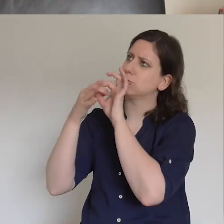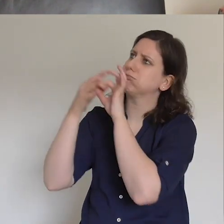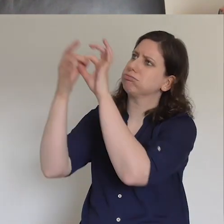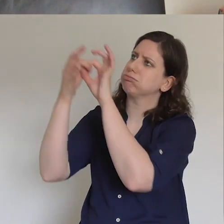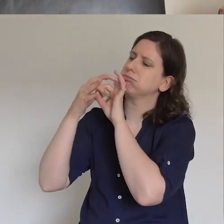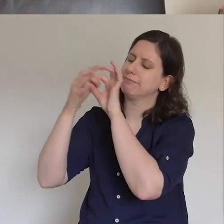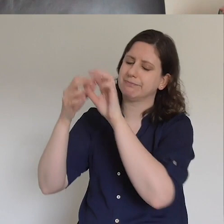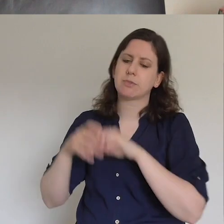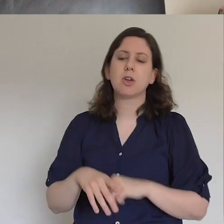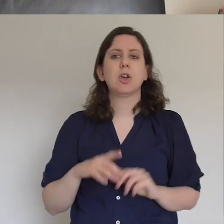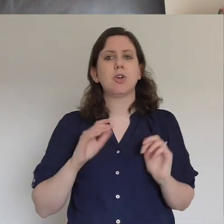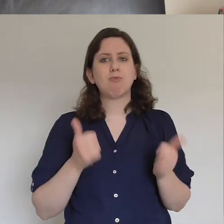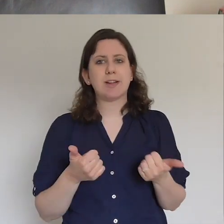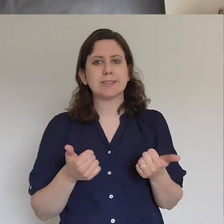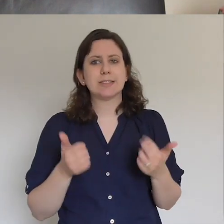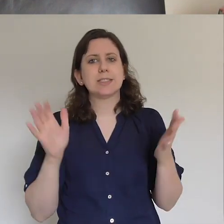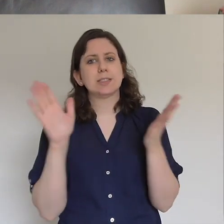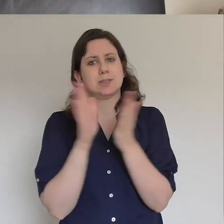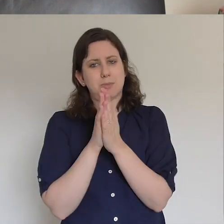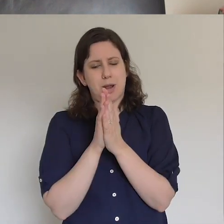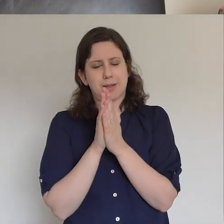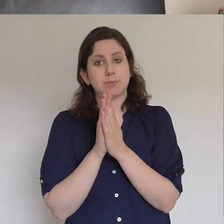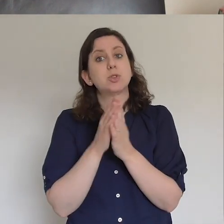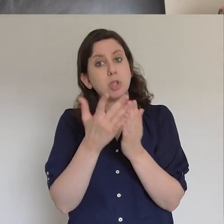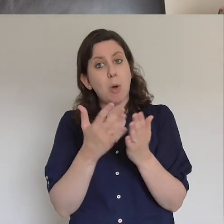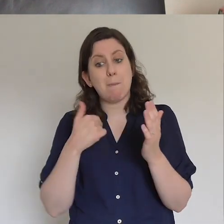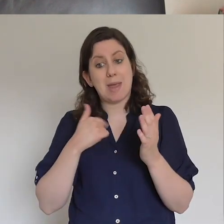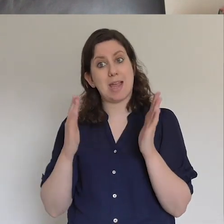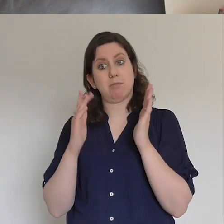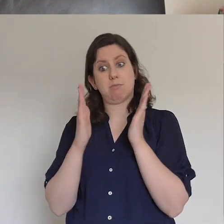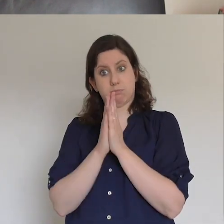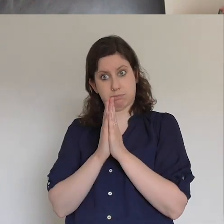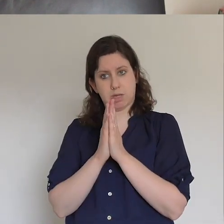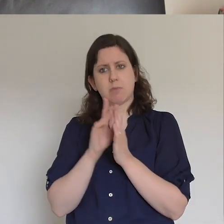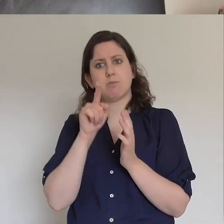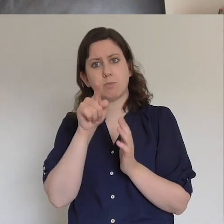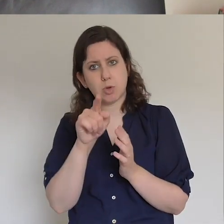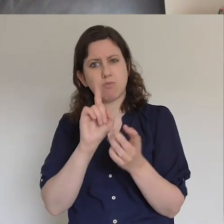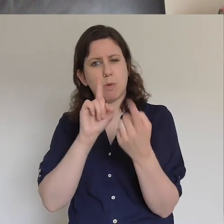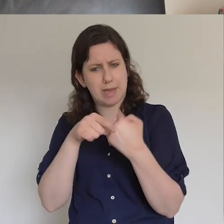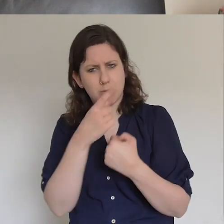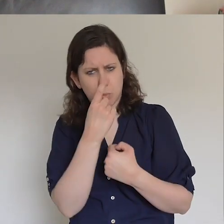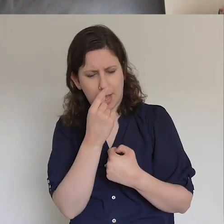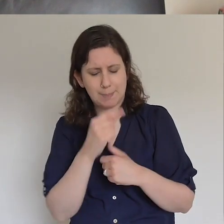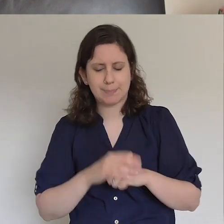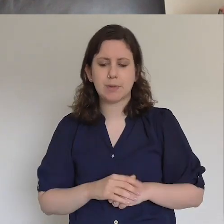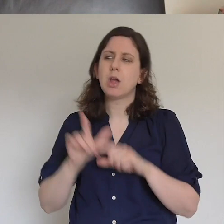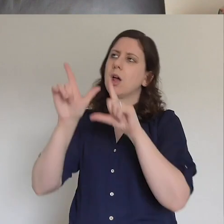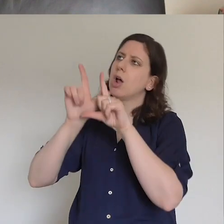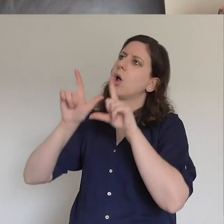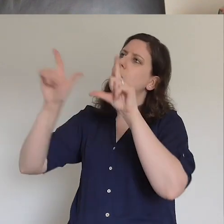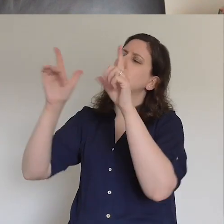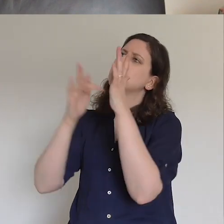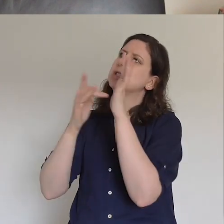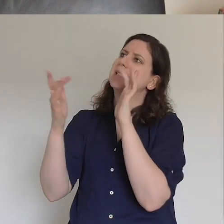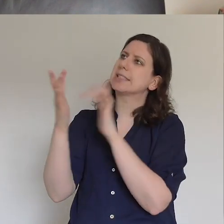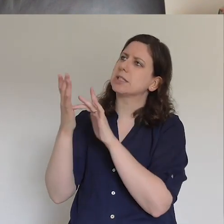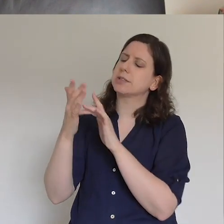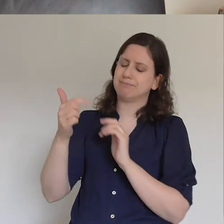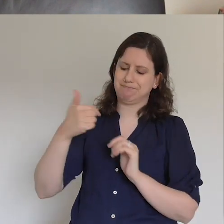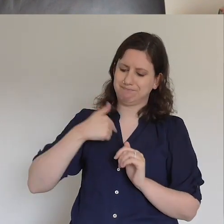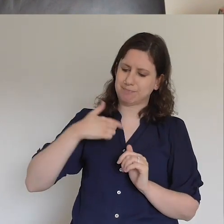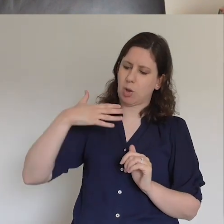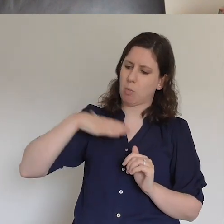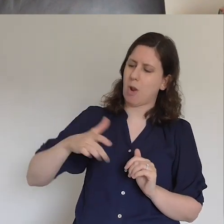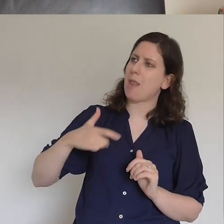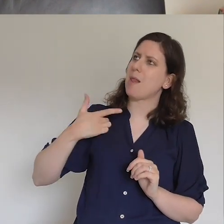so let's pray shall we you might want to repeat this after me at home Lord Jesus I want to surrender my life to